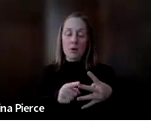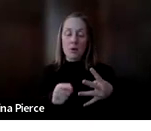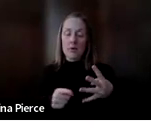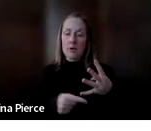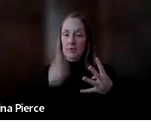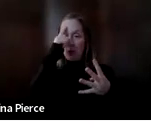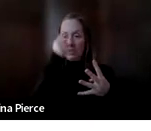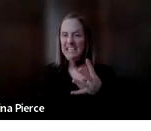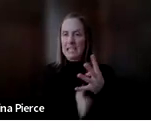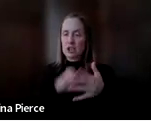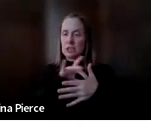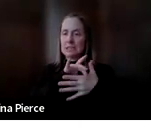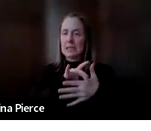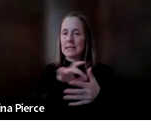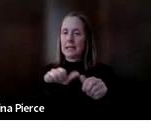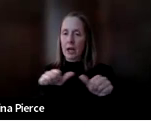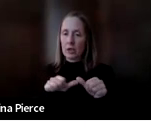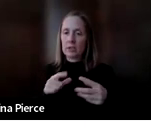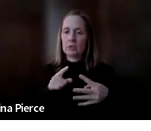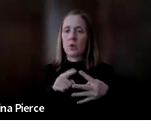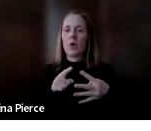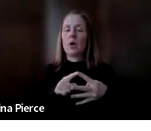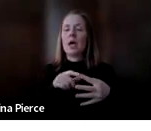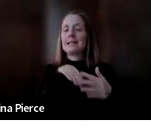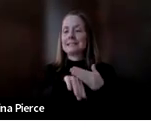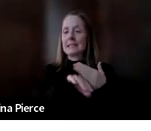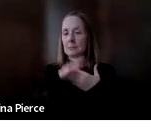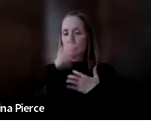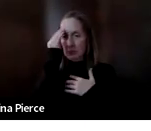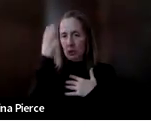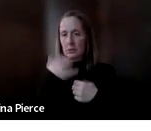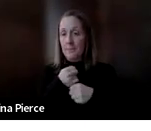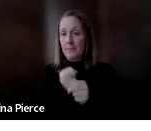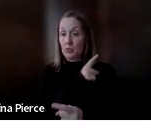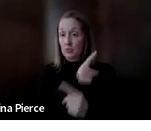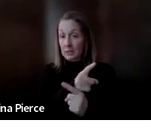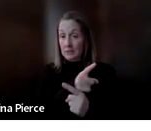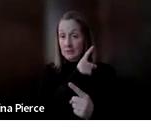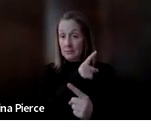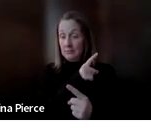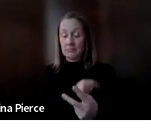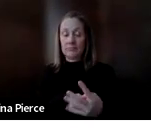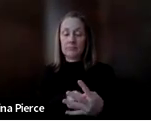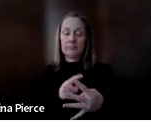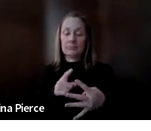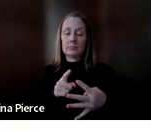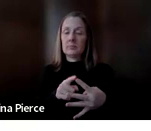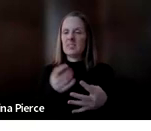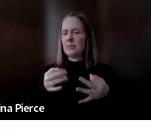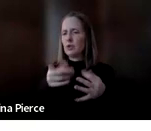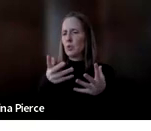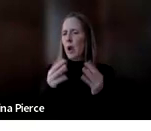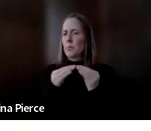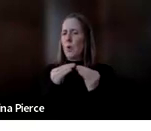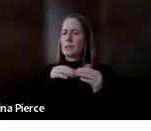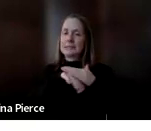area. So we have a course in accessible materials made right. If you're interested in learning more about accessible digital